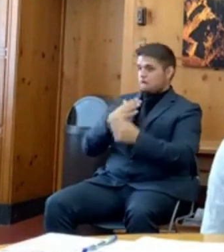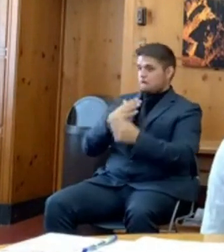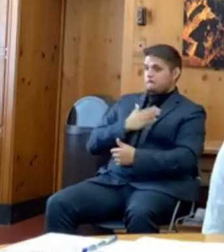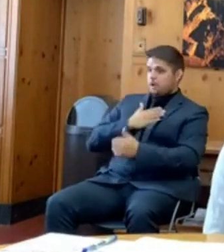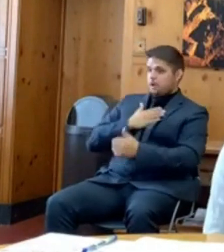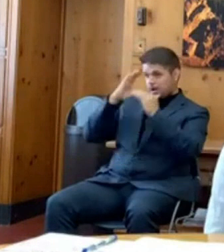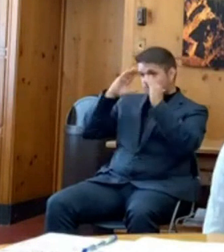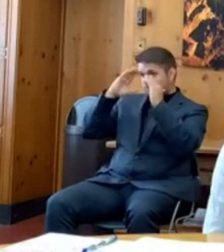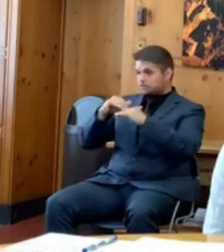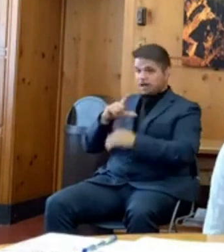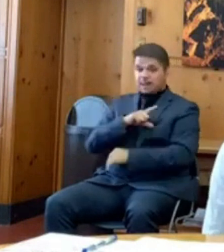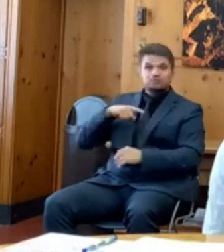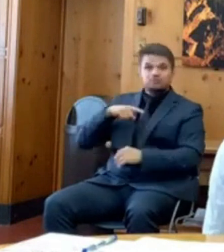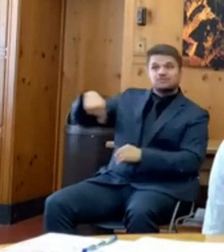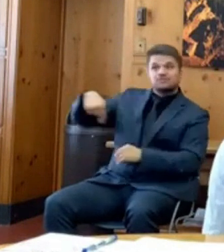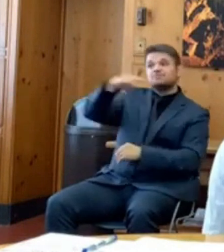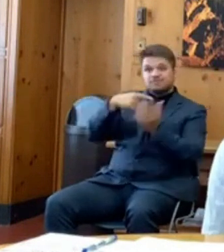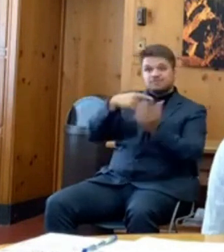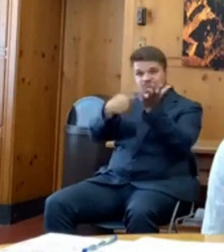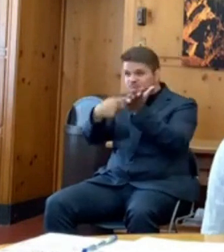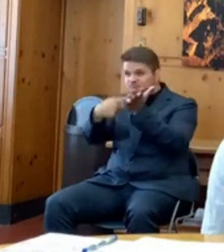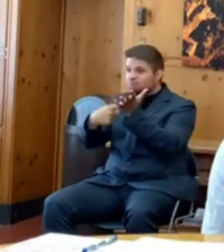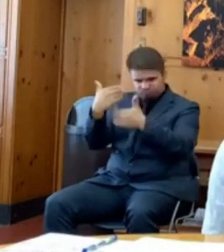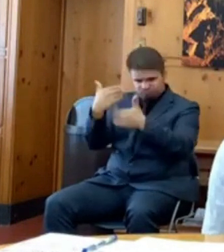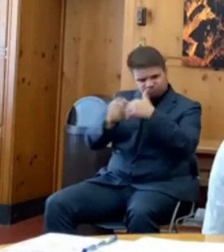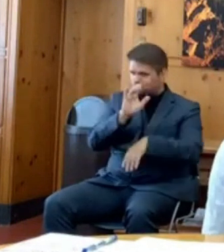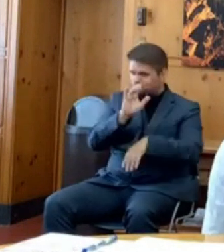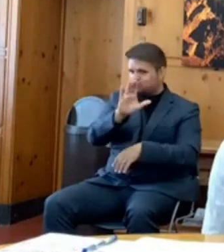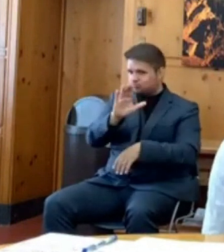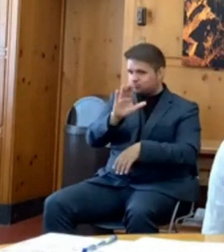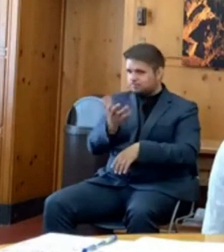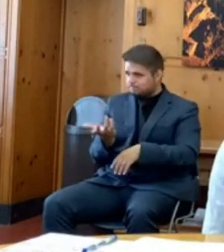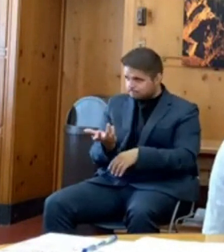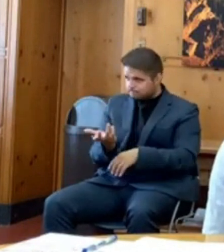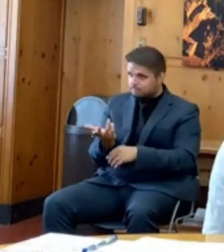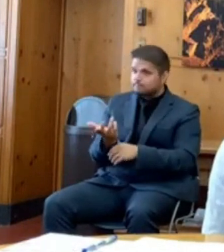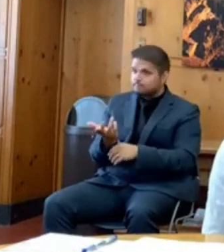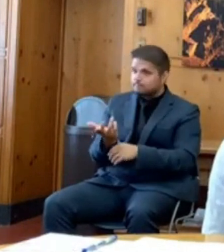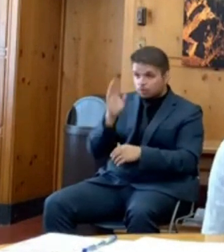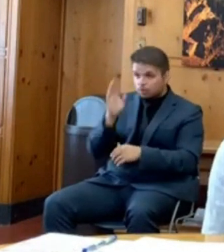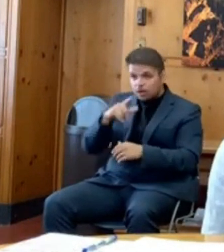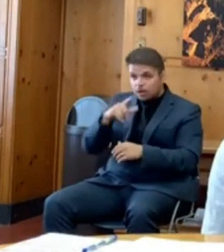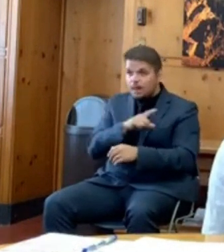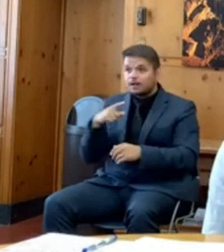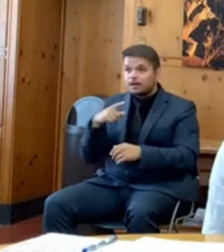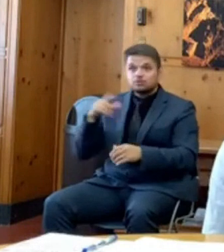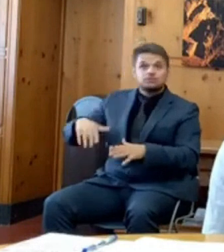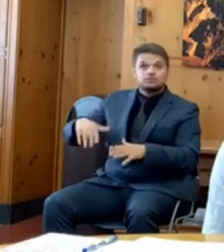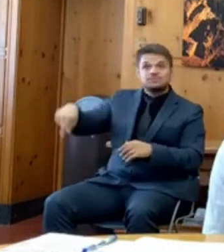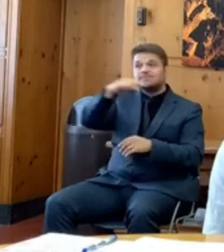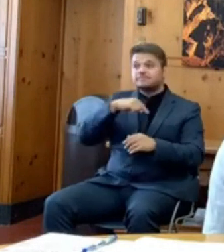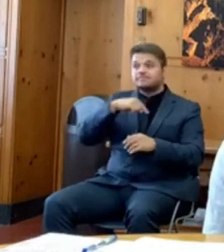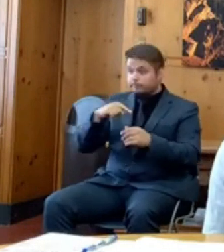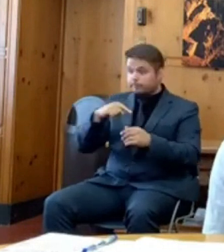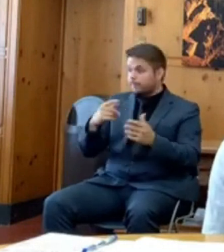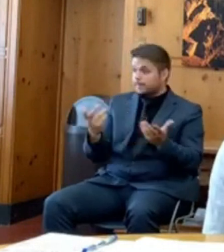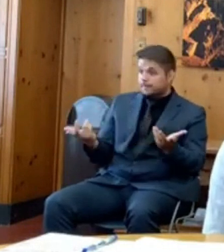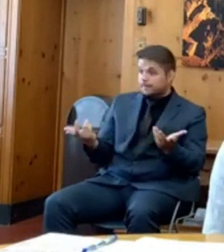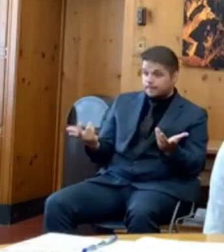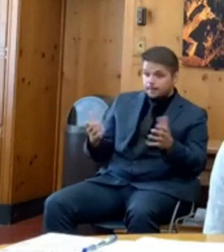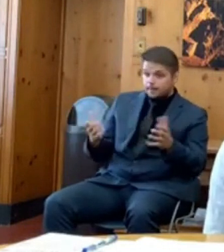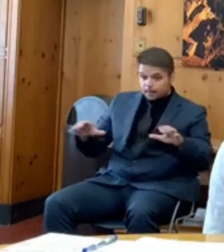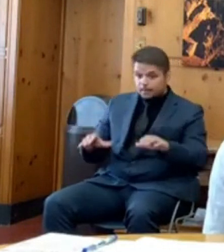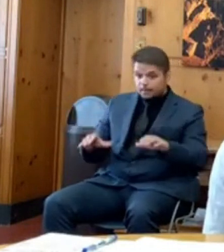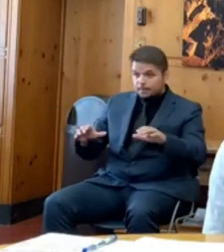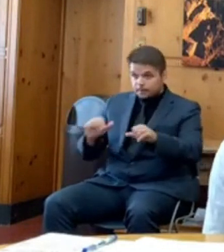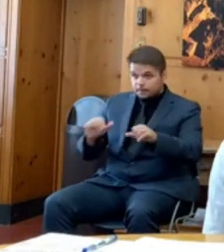So I know that lawmakers are working to address these issues